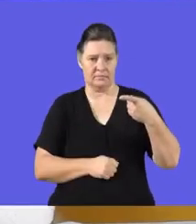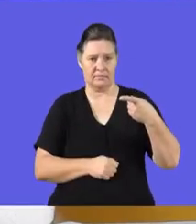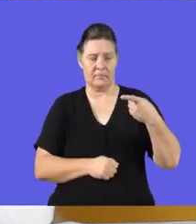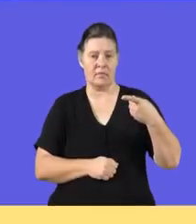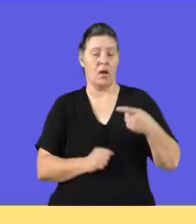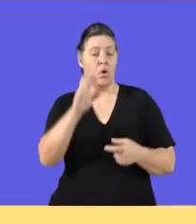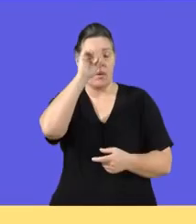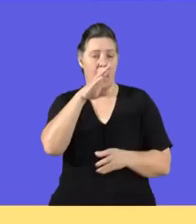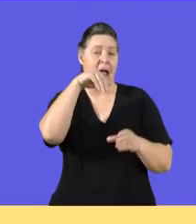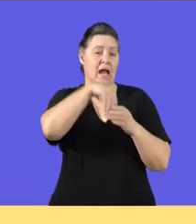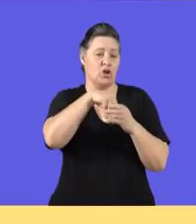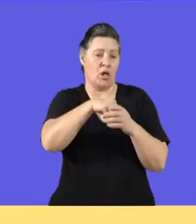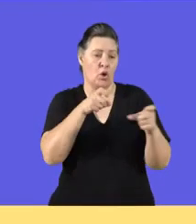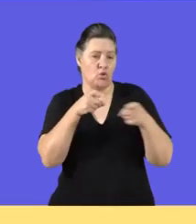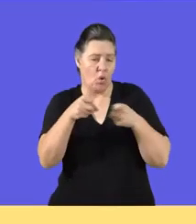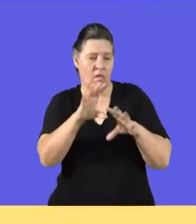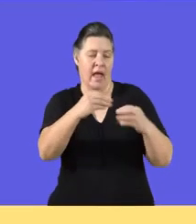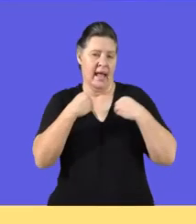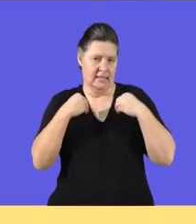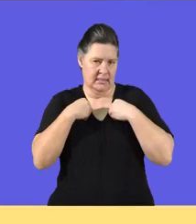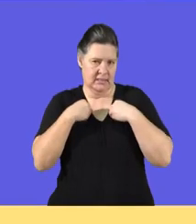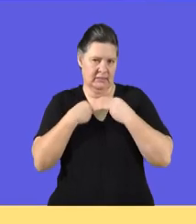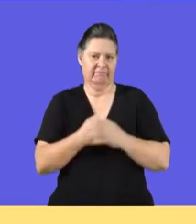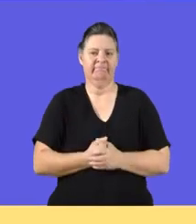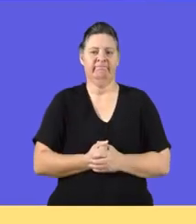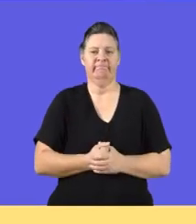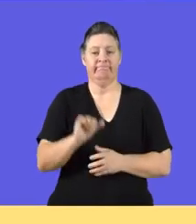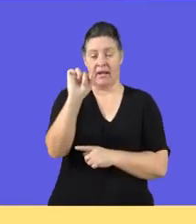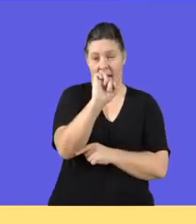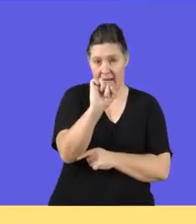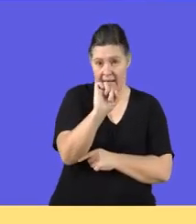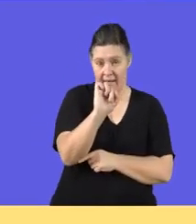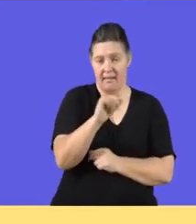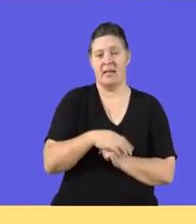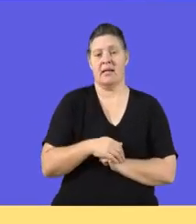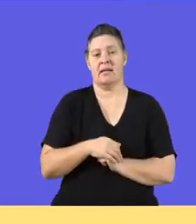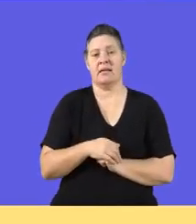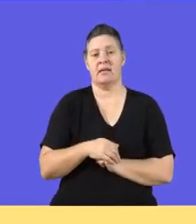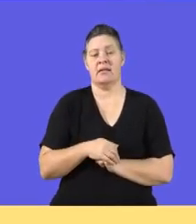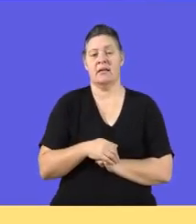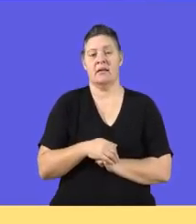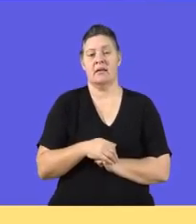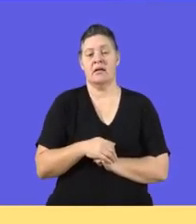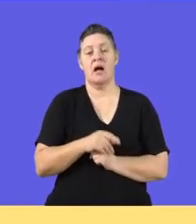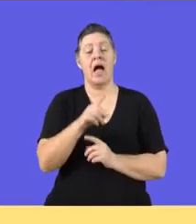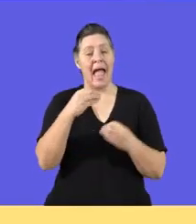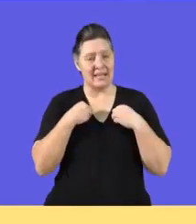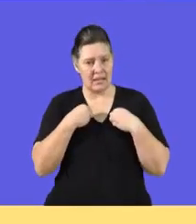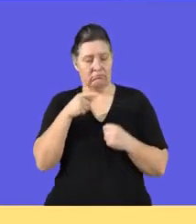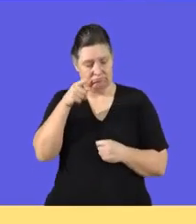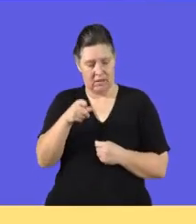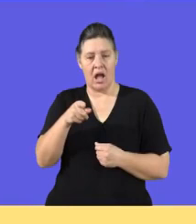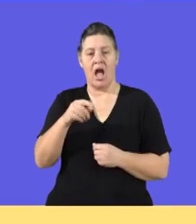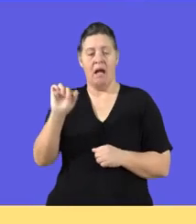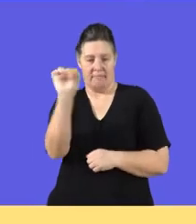Number one, let's quickly go. Remember internal control for your assets. So in terms of vehicles, these assets or these vehicles